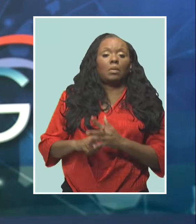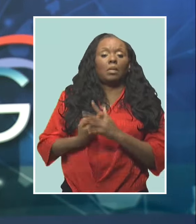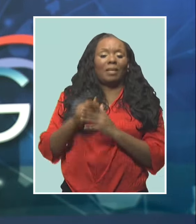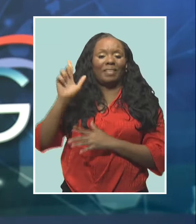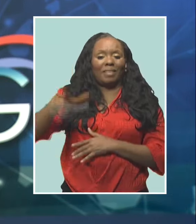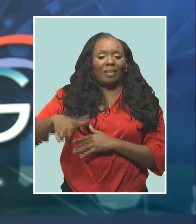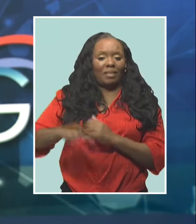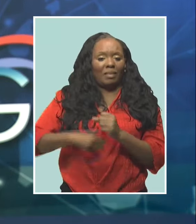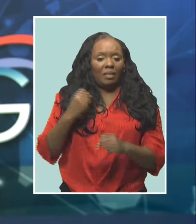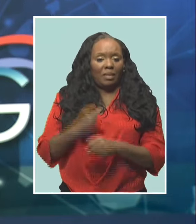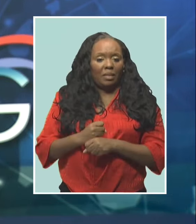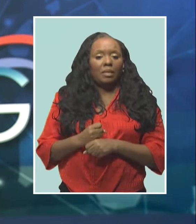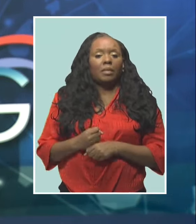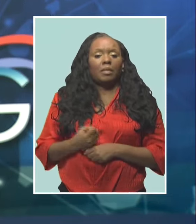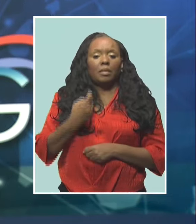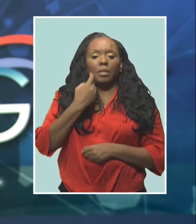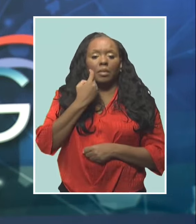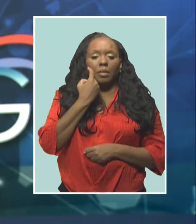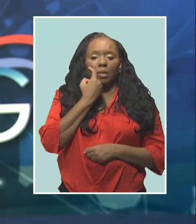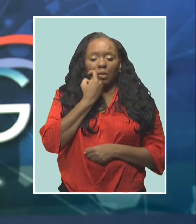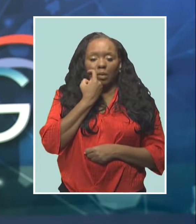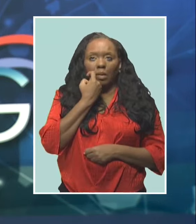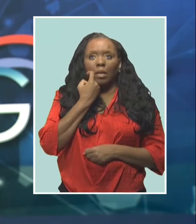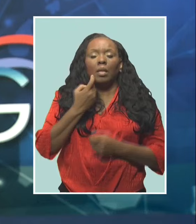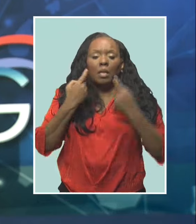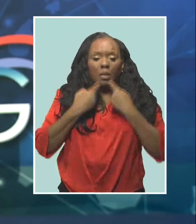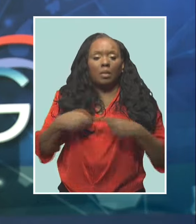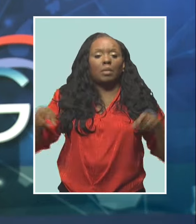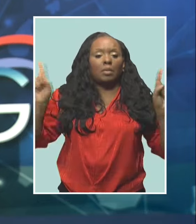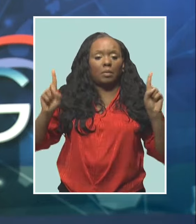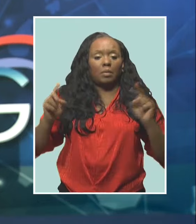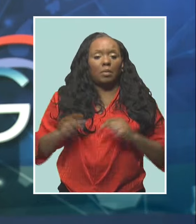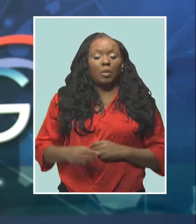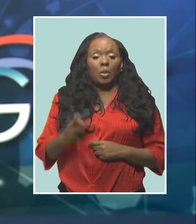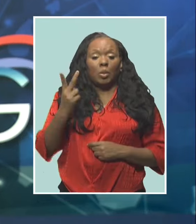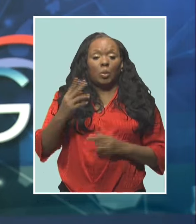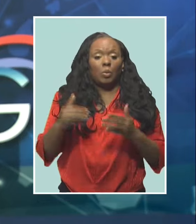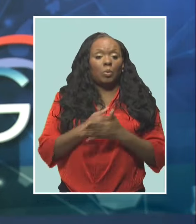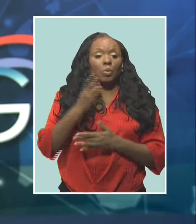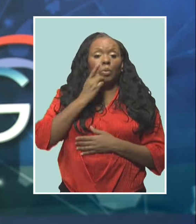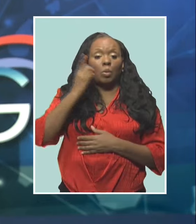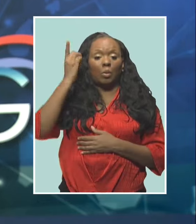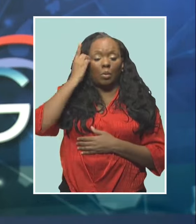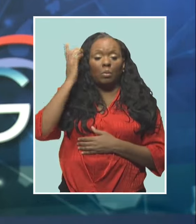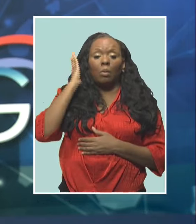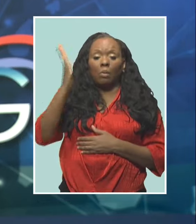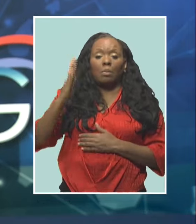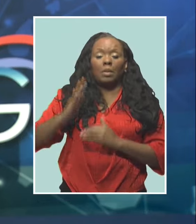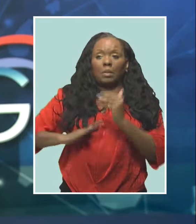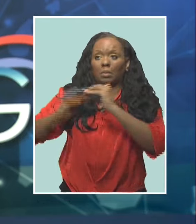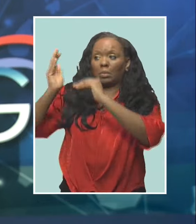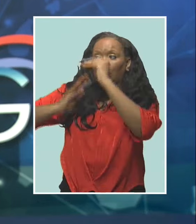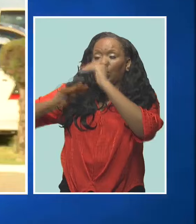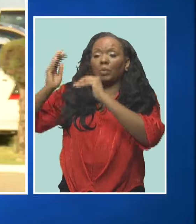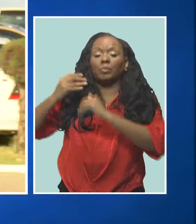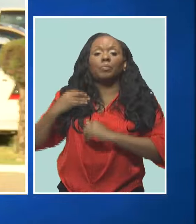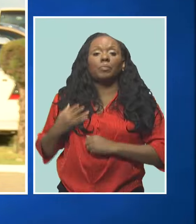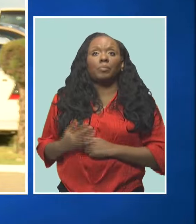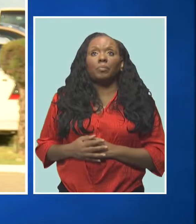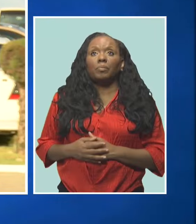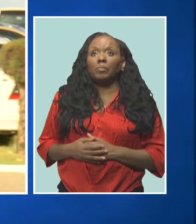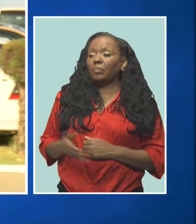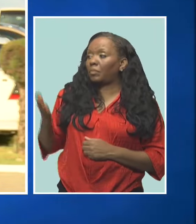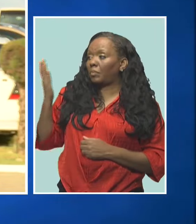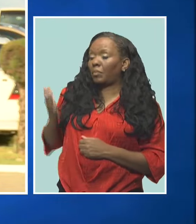revelation was made during the recent passing out parade. Two new modern day dormitories will also be constructed. Dormitories